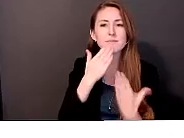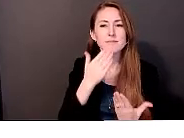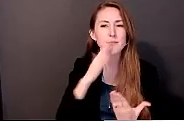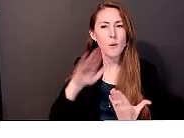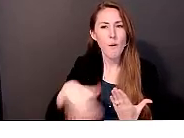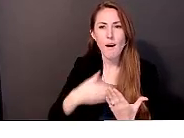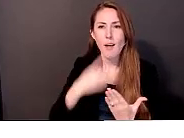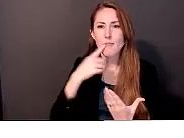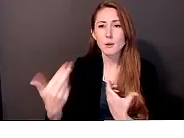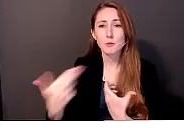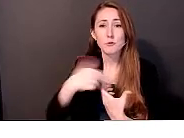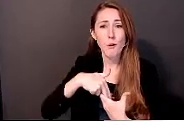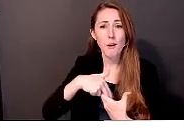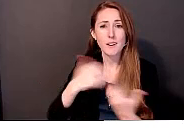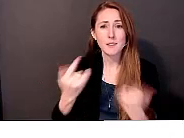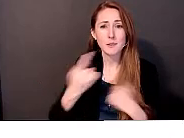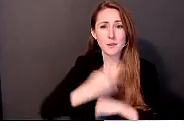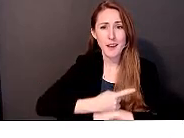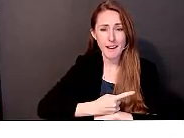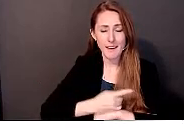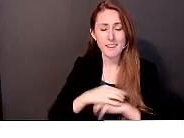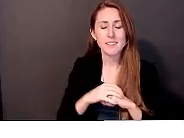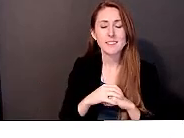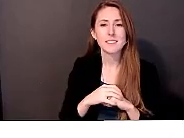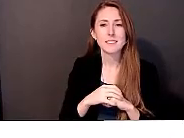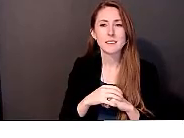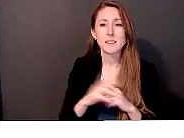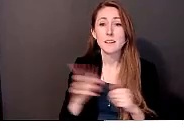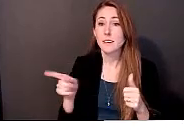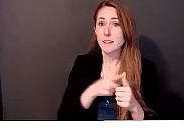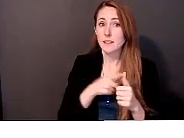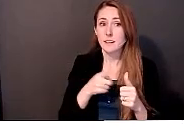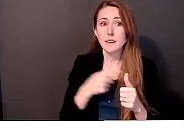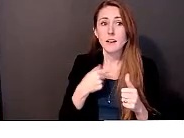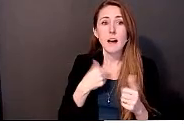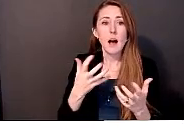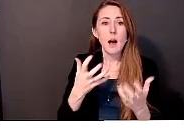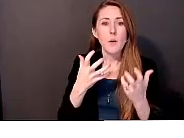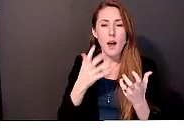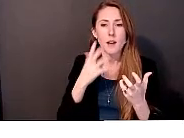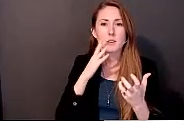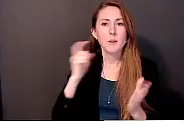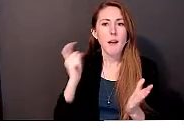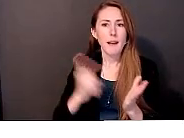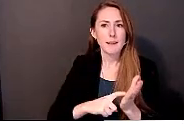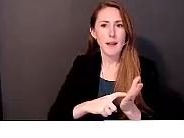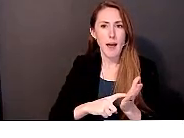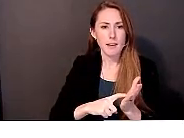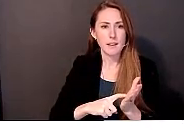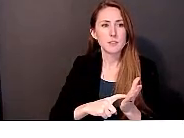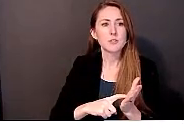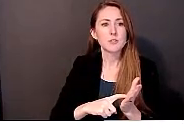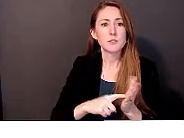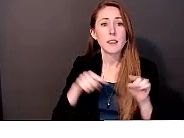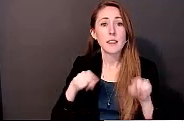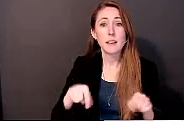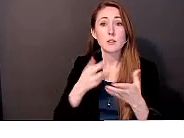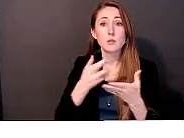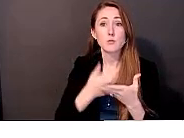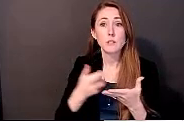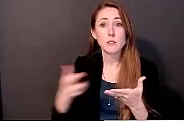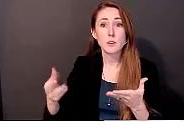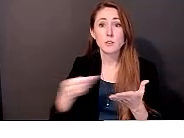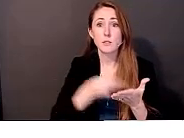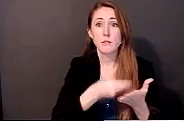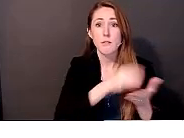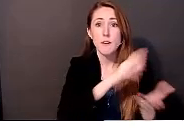for our presentation. And right off the bat, I want to make sure that I do an acknowledgement that this research has been funded by